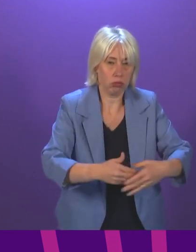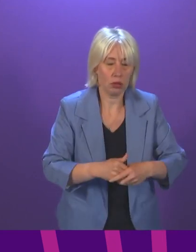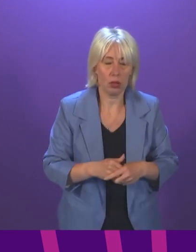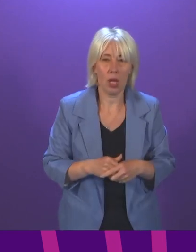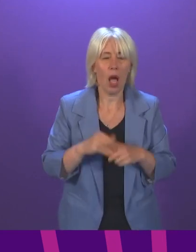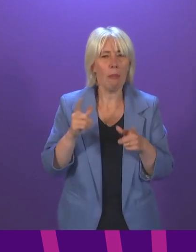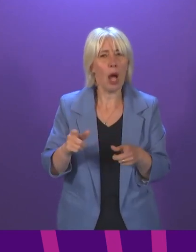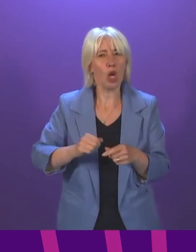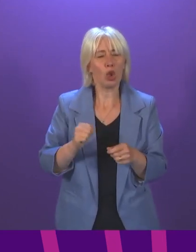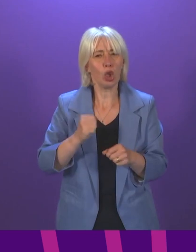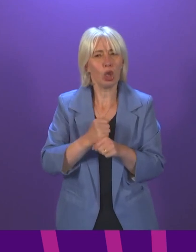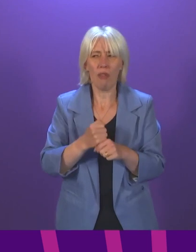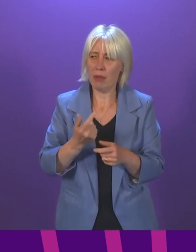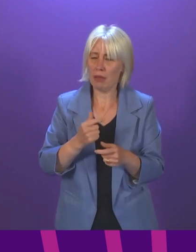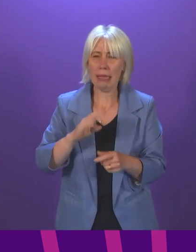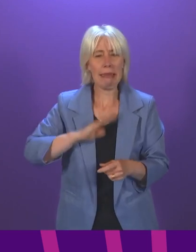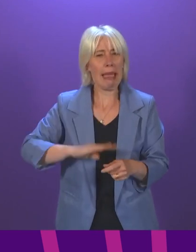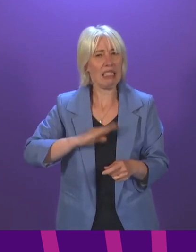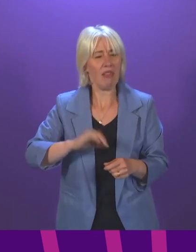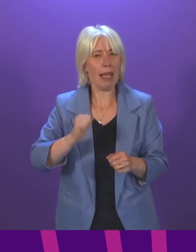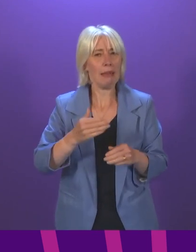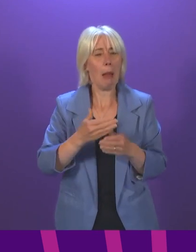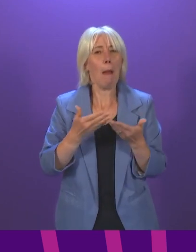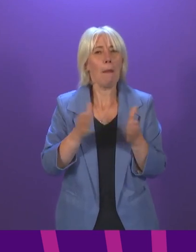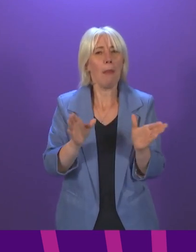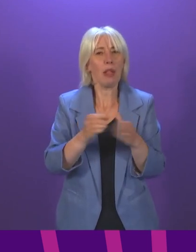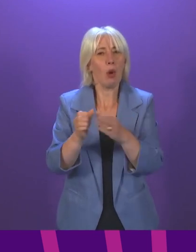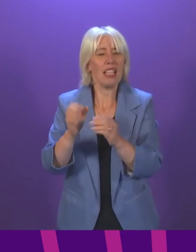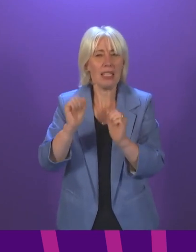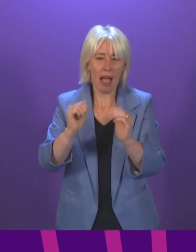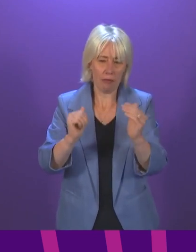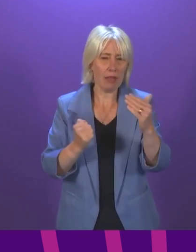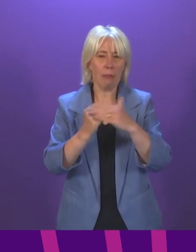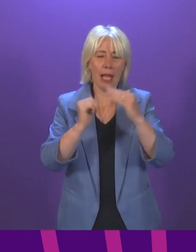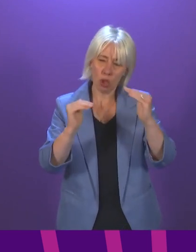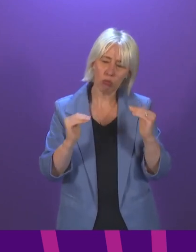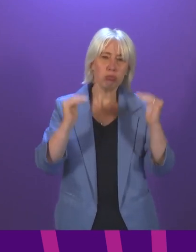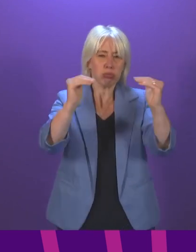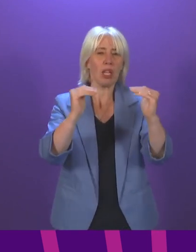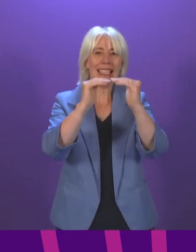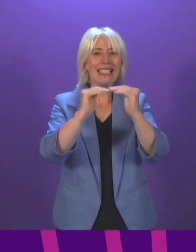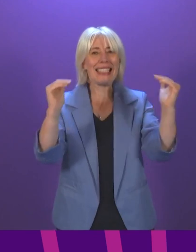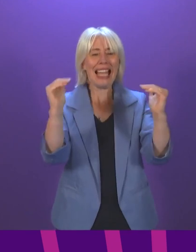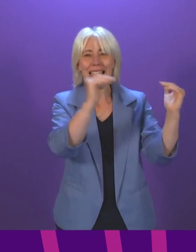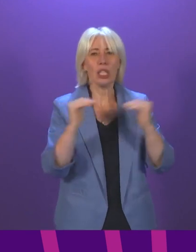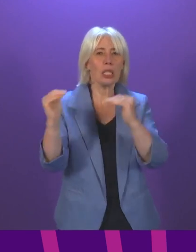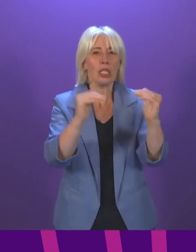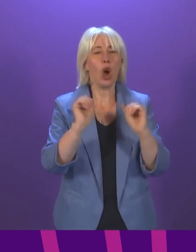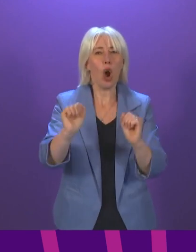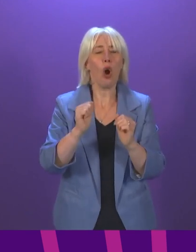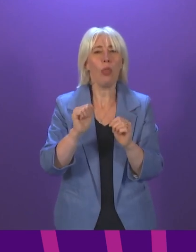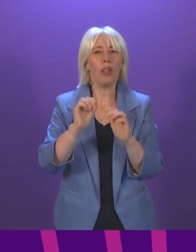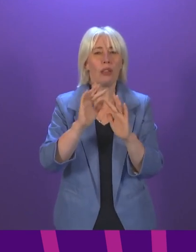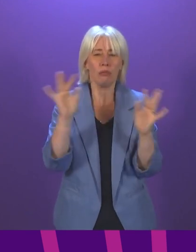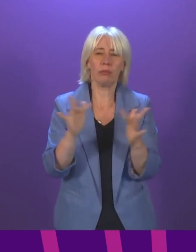that public bodies have achieved the standards set out in the Scottish Public Sector Cyber Resilience